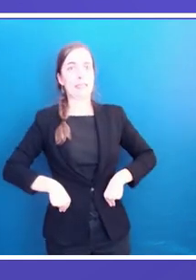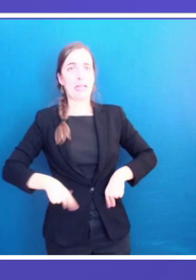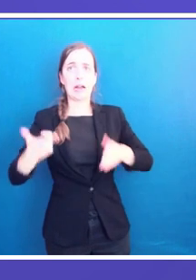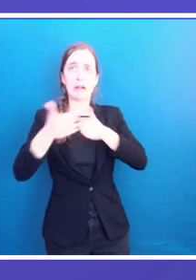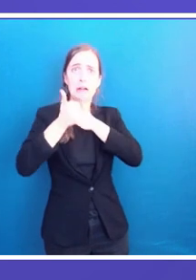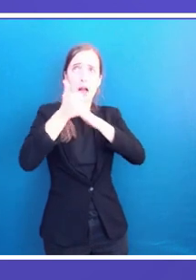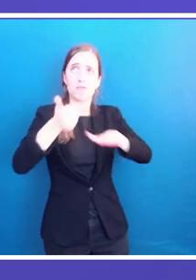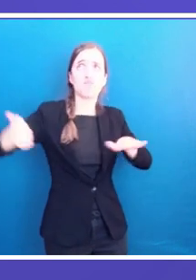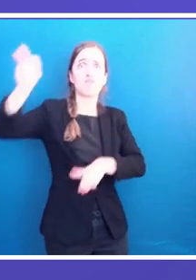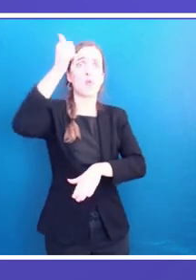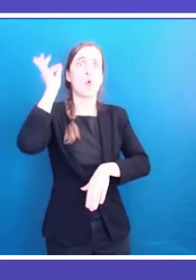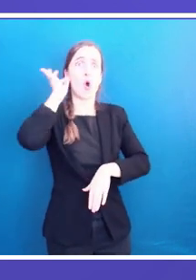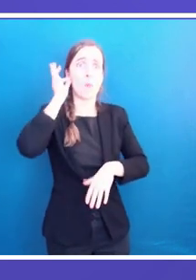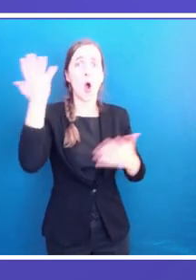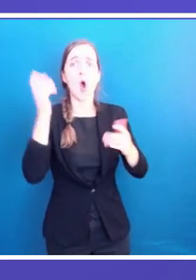for example?